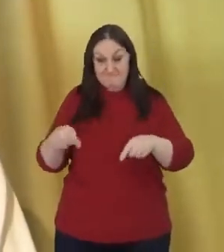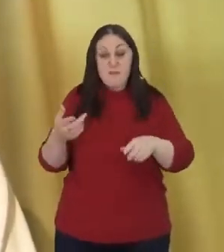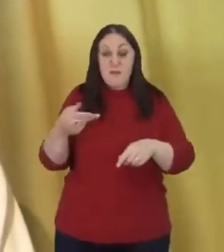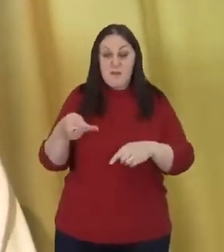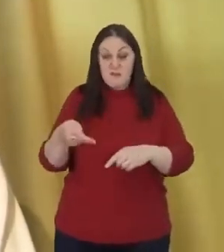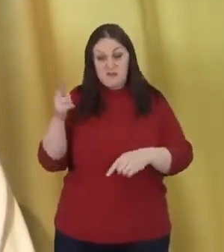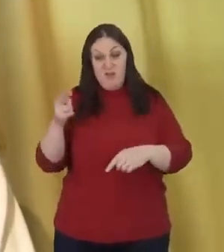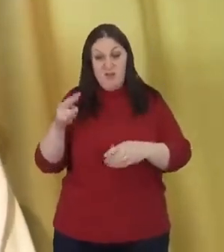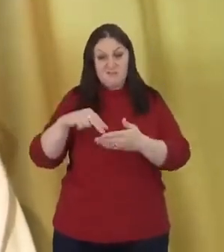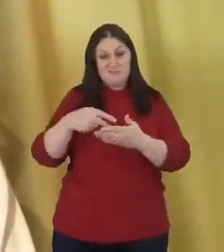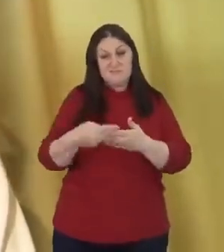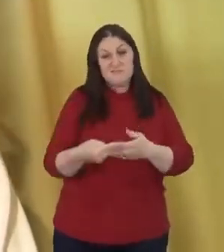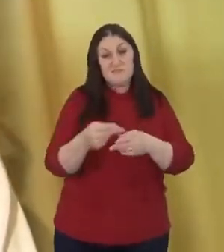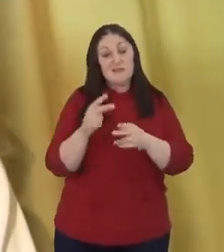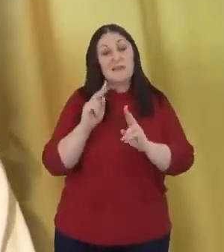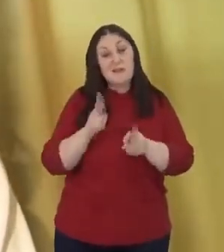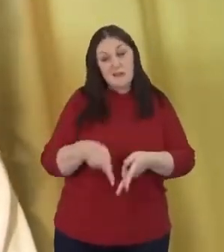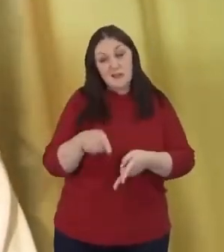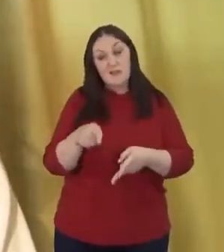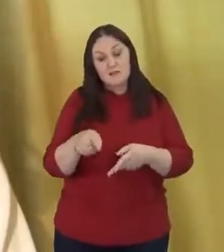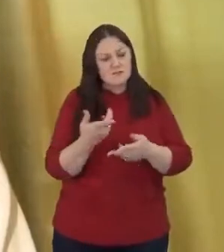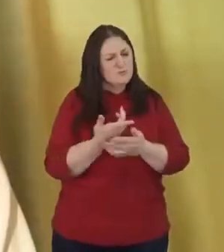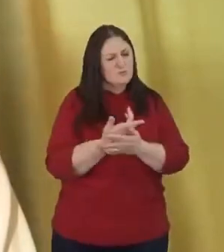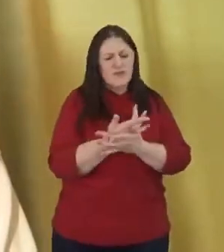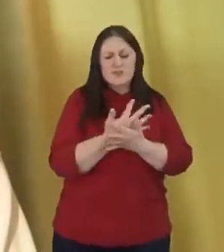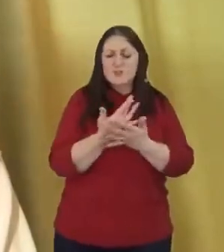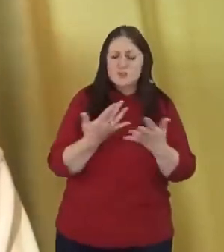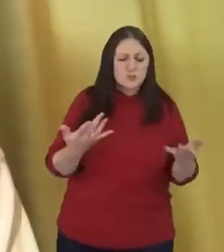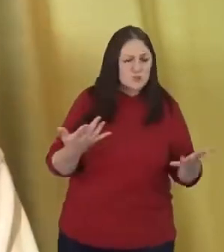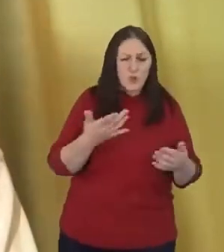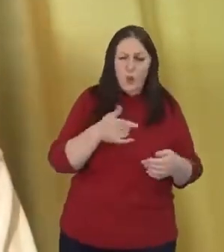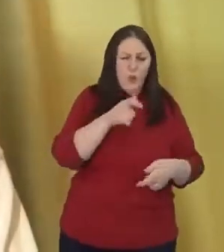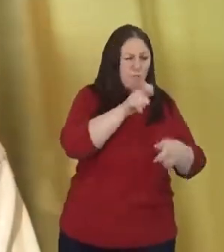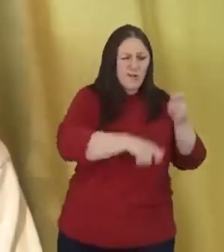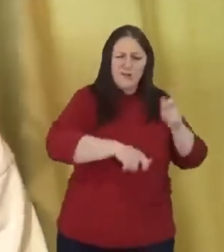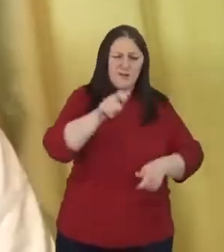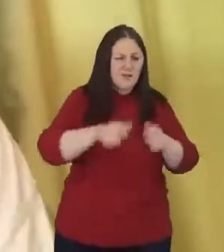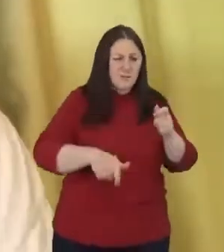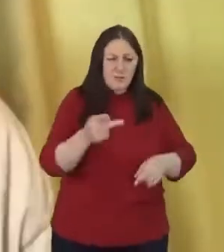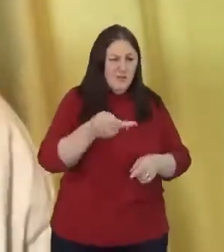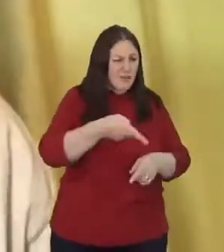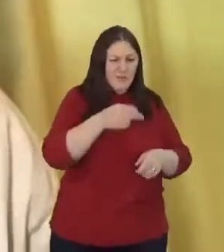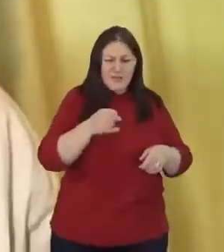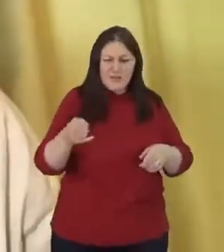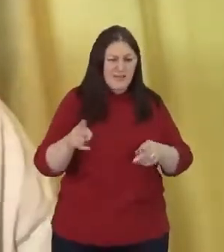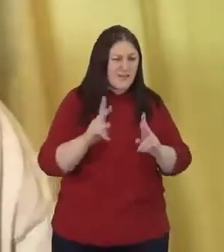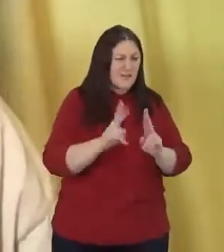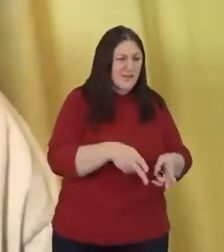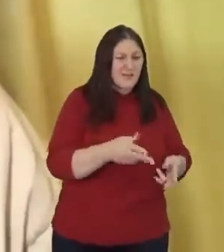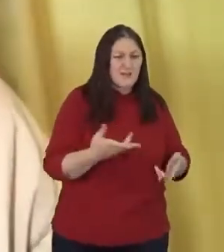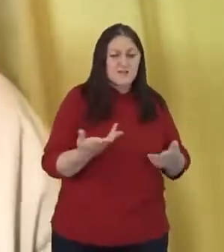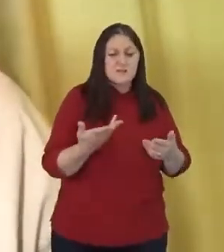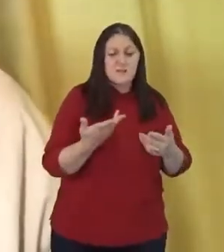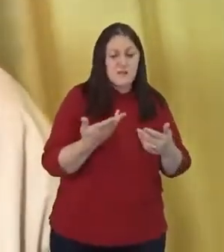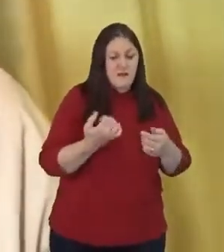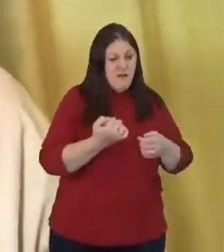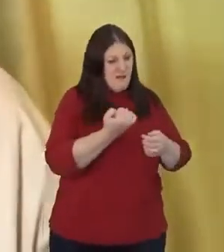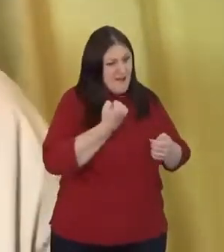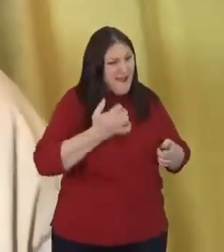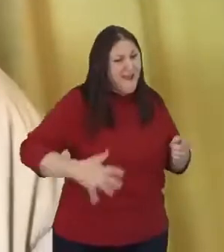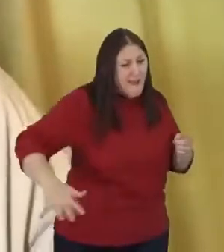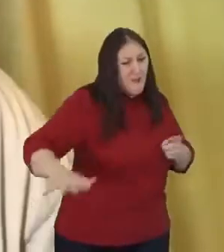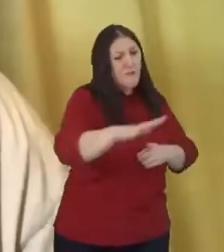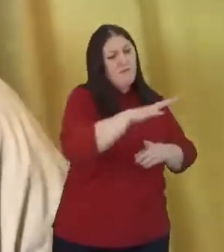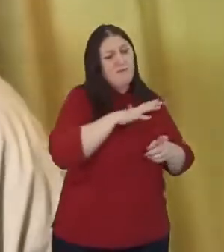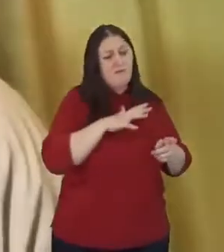so many folks that are killed on our, our, our, on our streets that we start to say, you know, we need to, uh, we need to